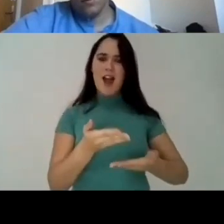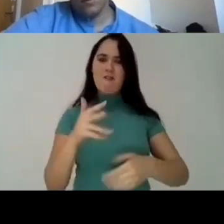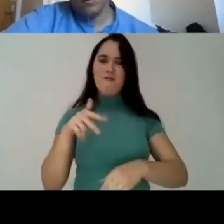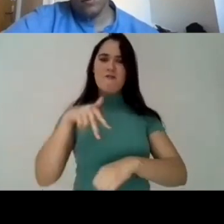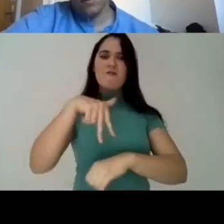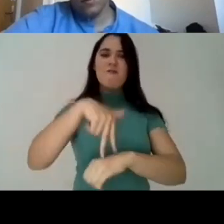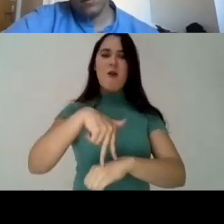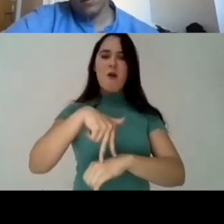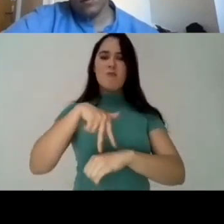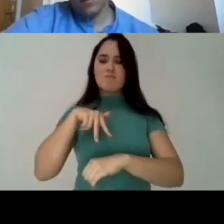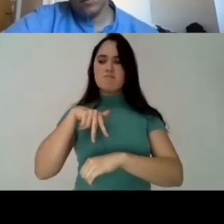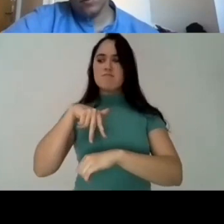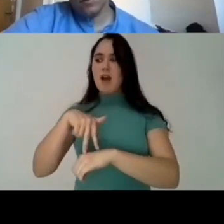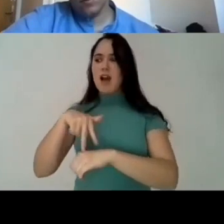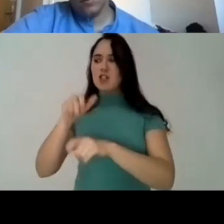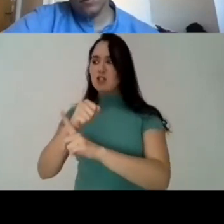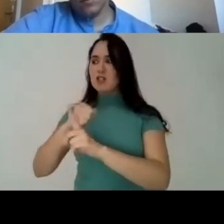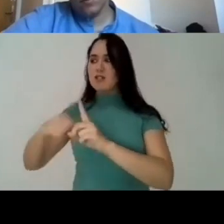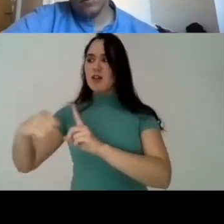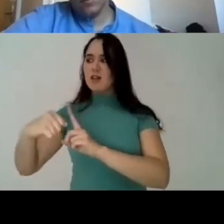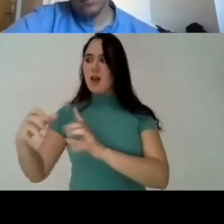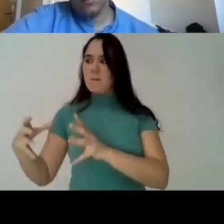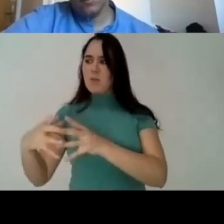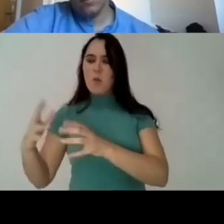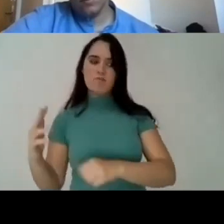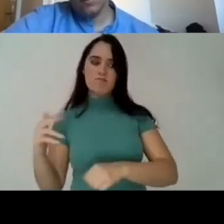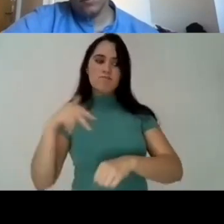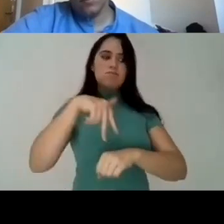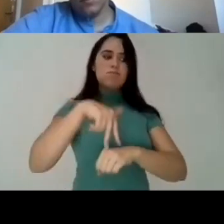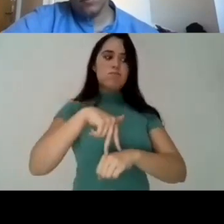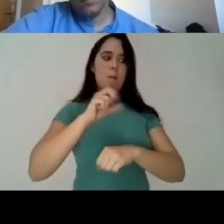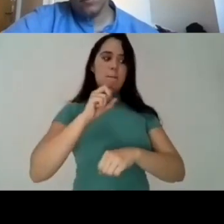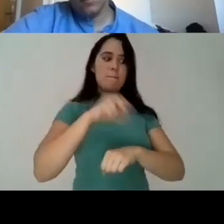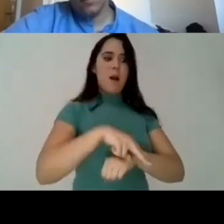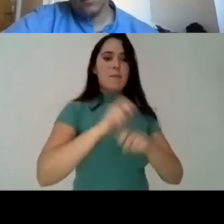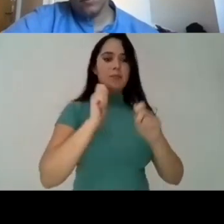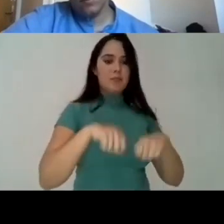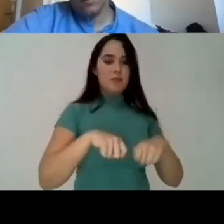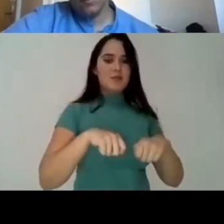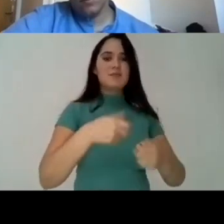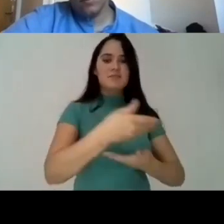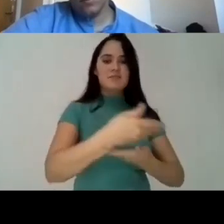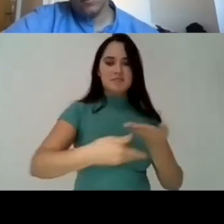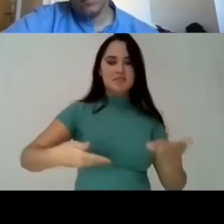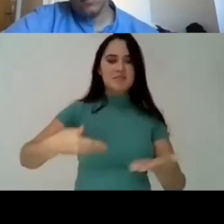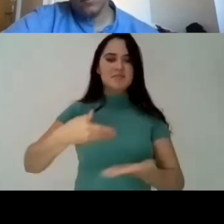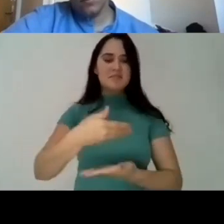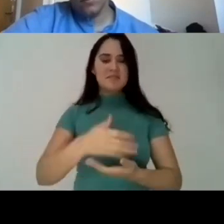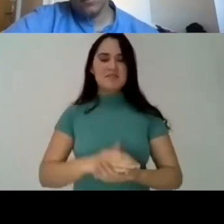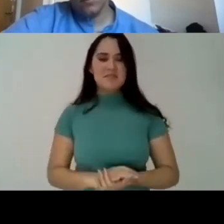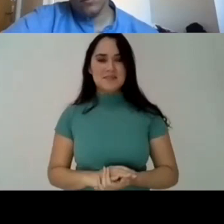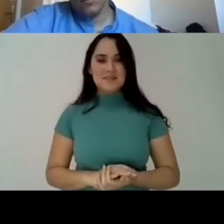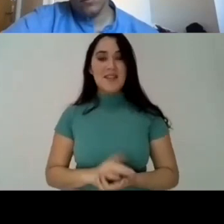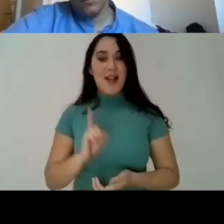the university the university the the voice the the different voices of the society